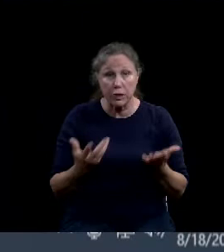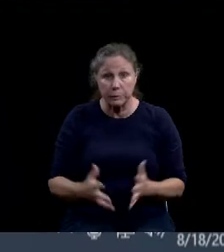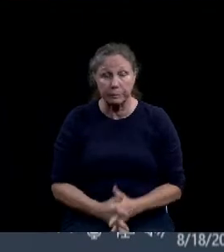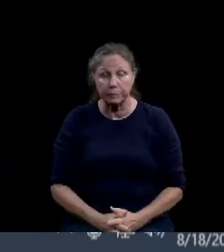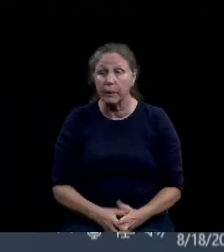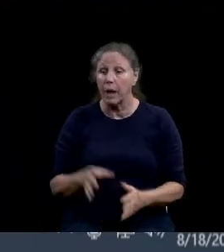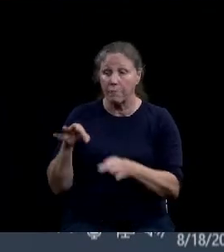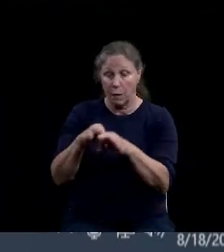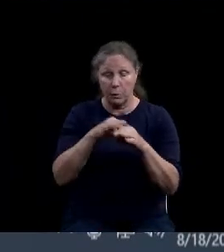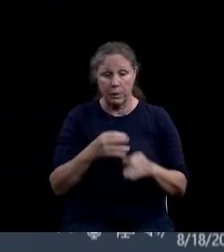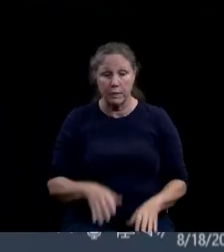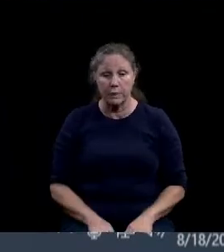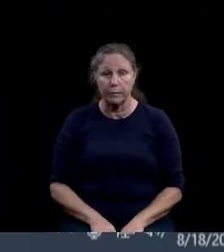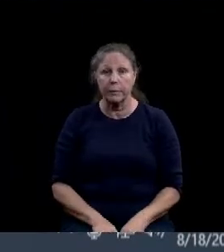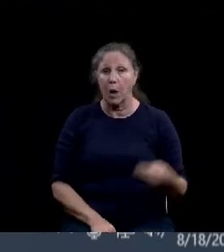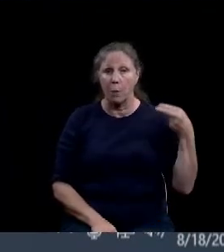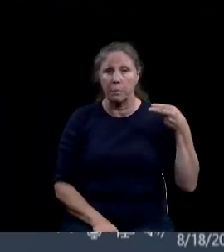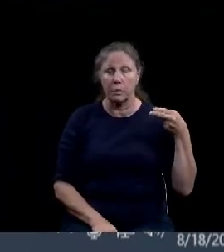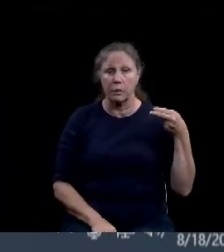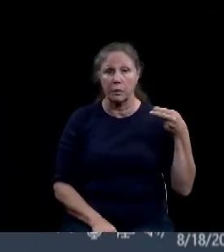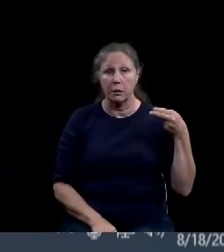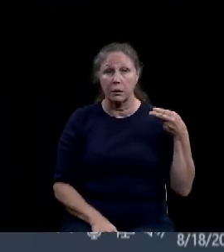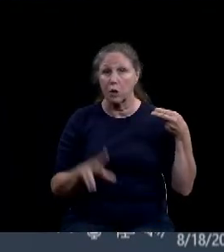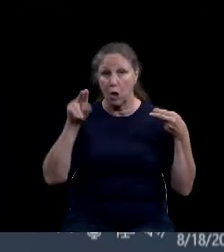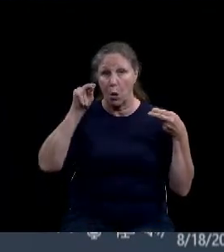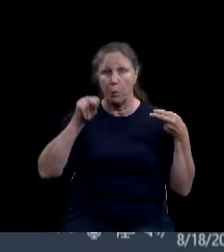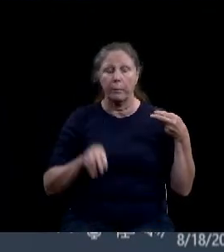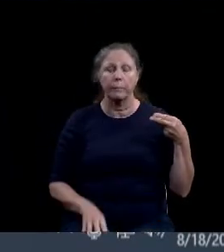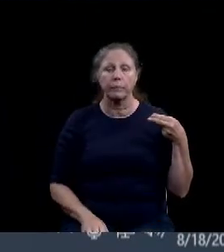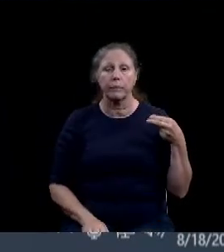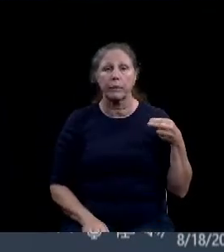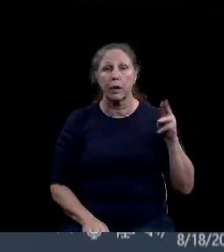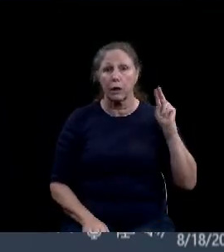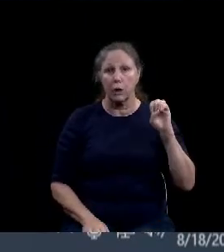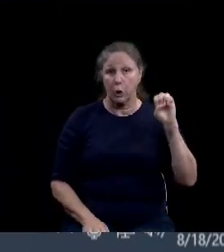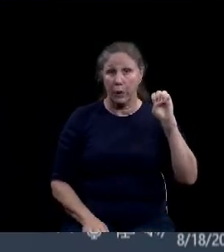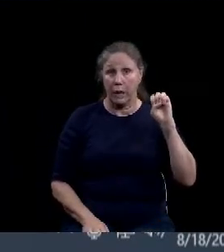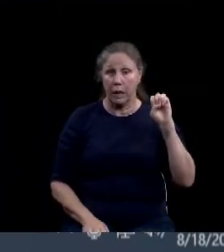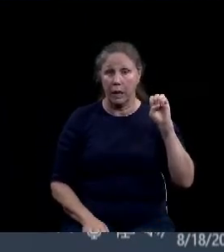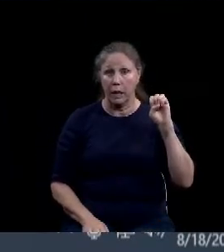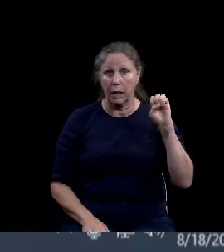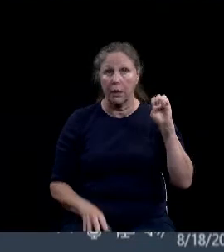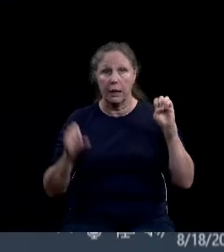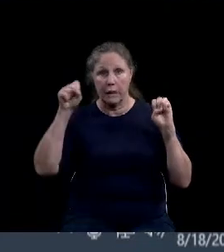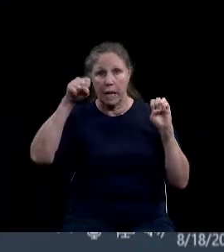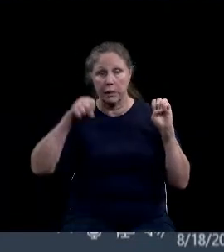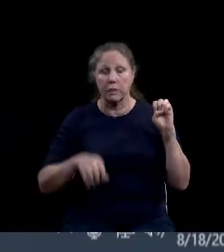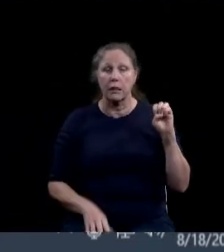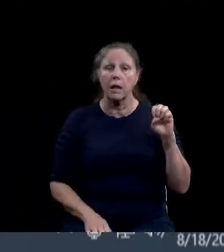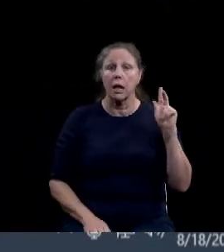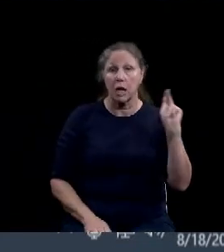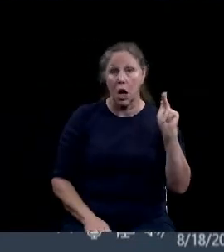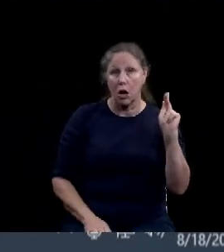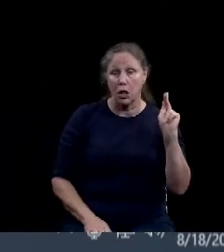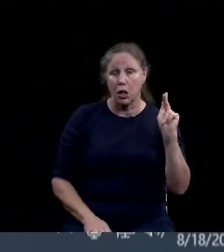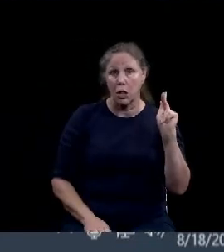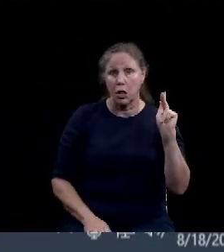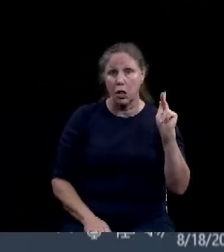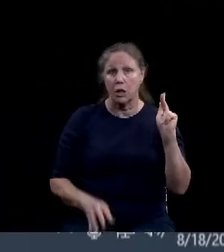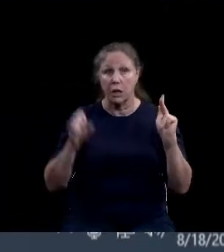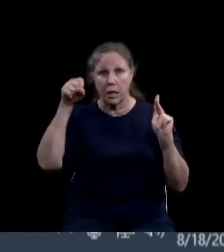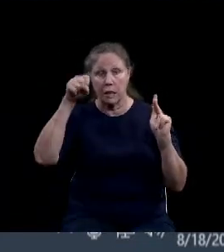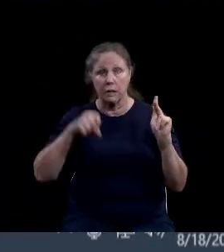No. Ewing. Yes. Kennard. Yes. Kavita. No.